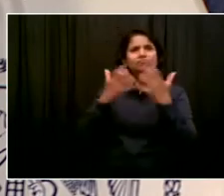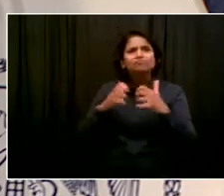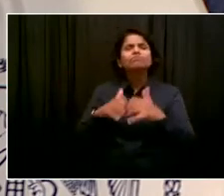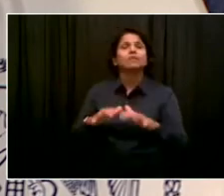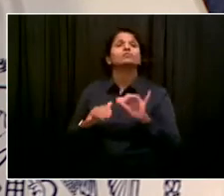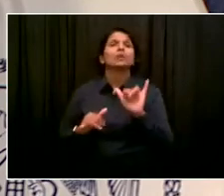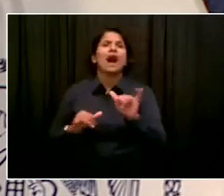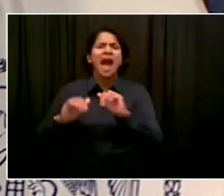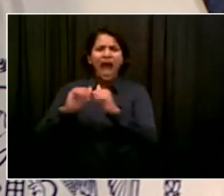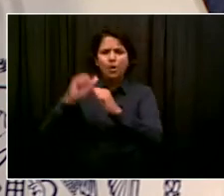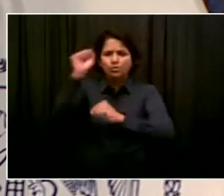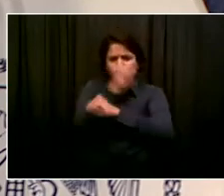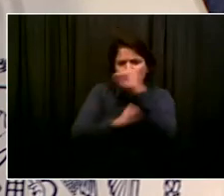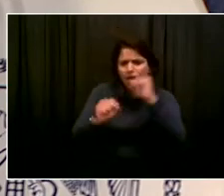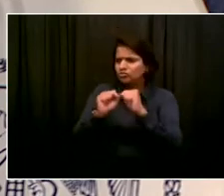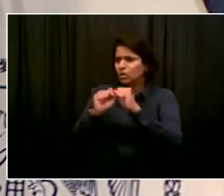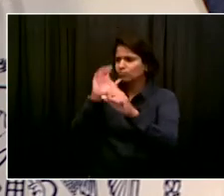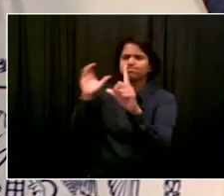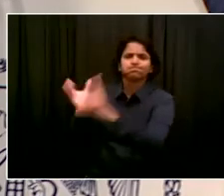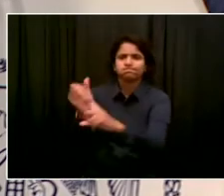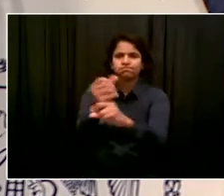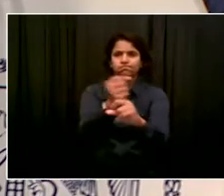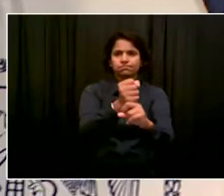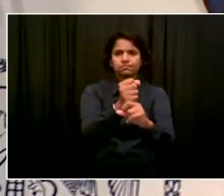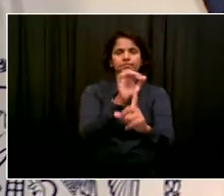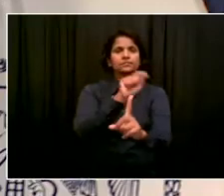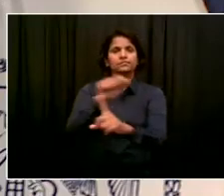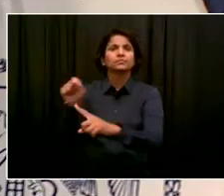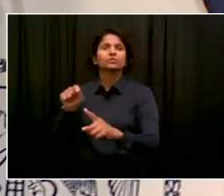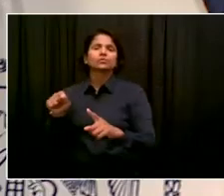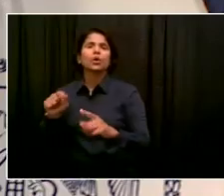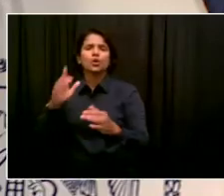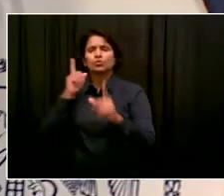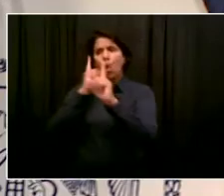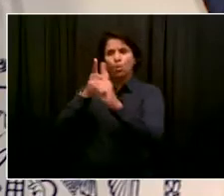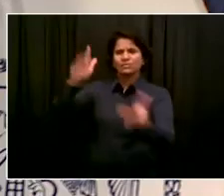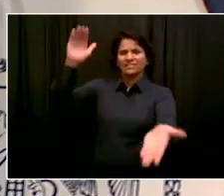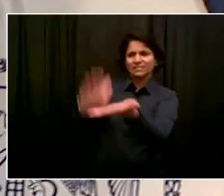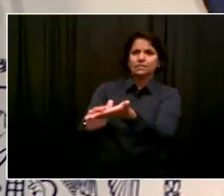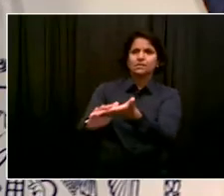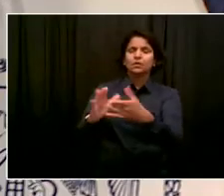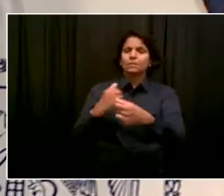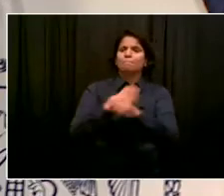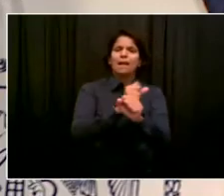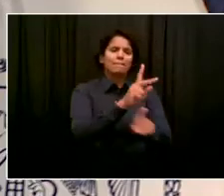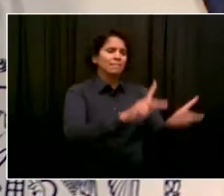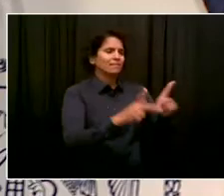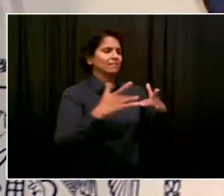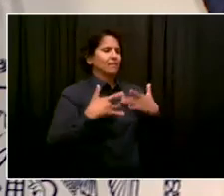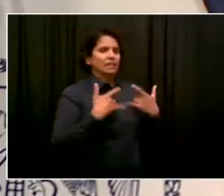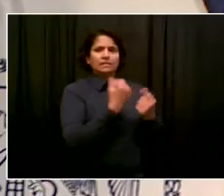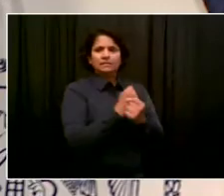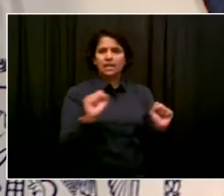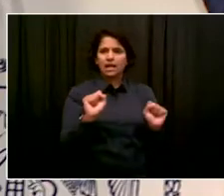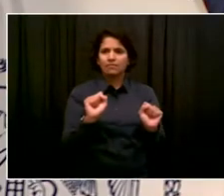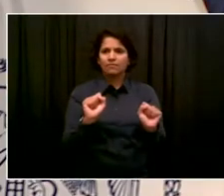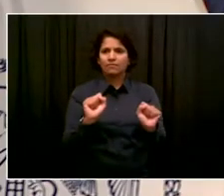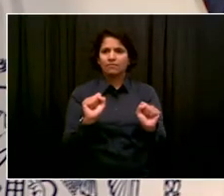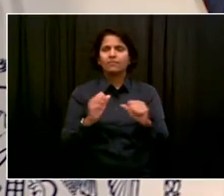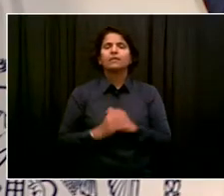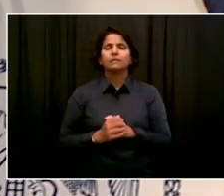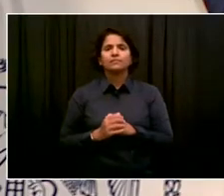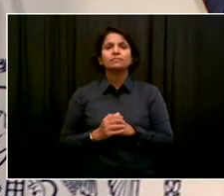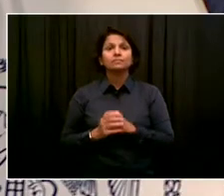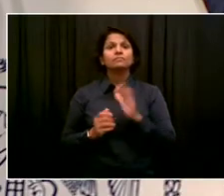Gangs are the problem, and this is where the focus is going to be. Also, using community-based